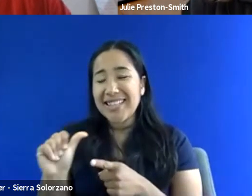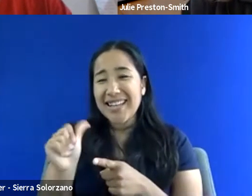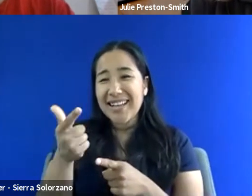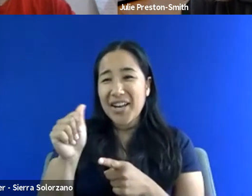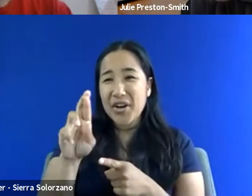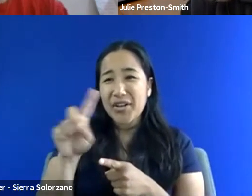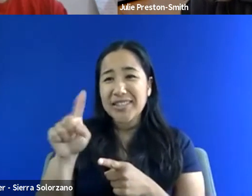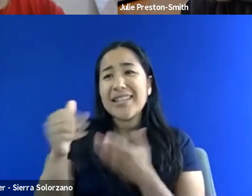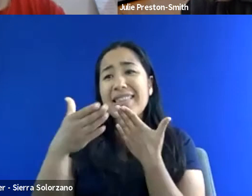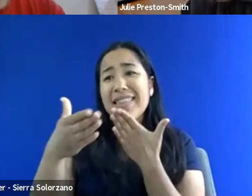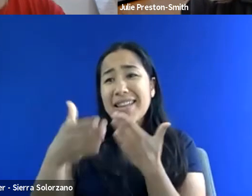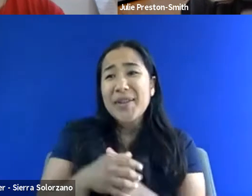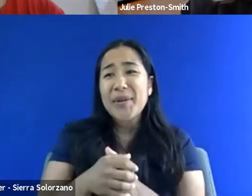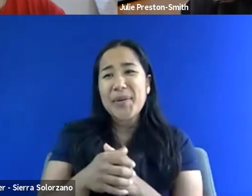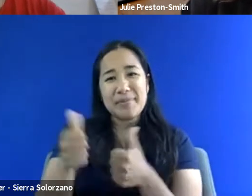job.